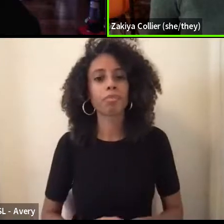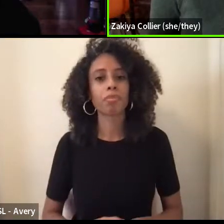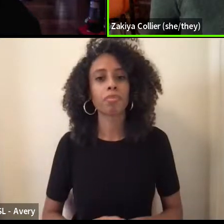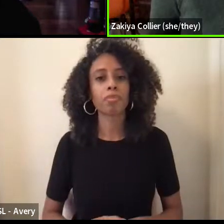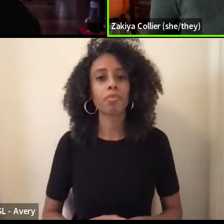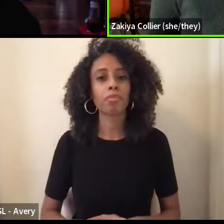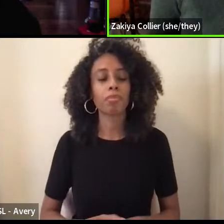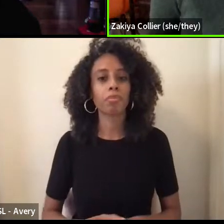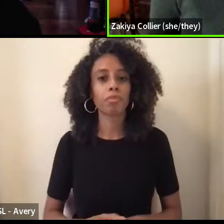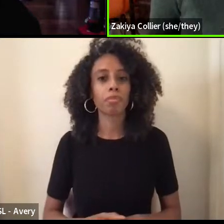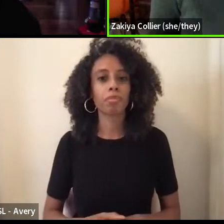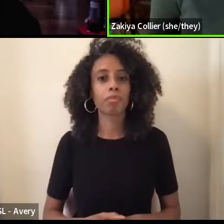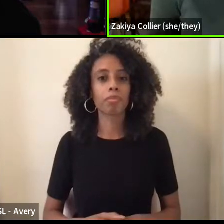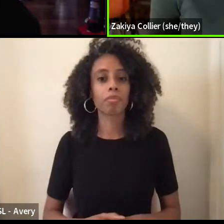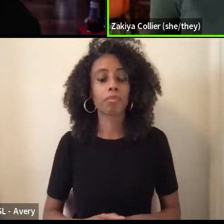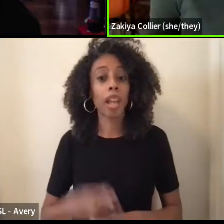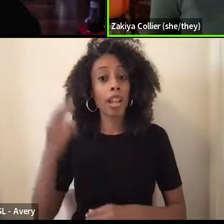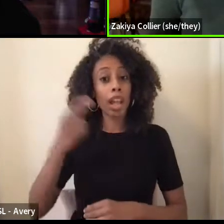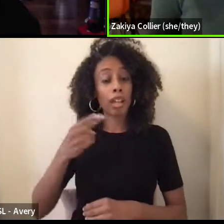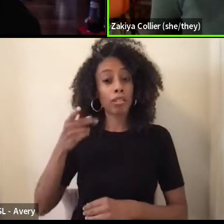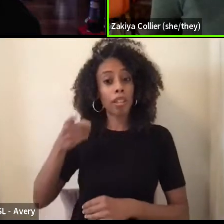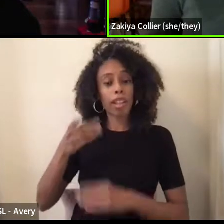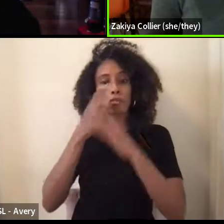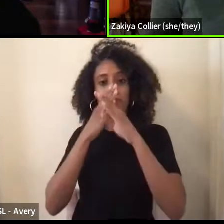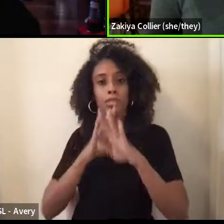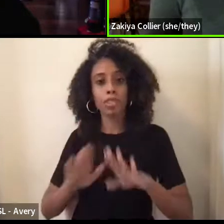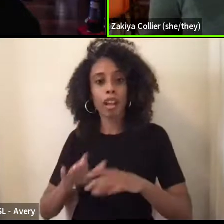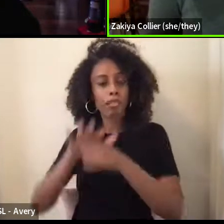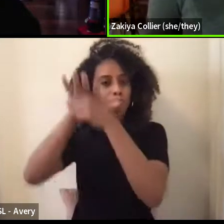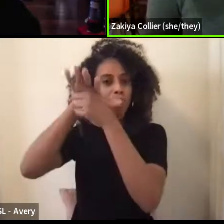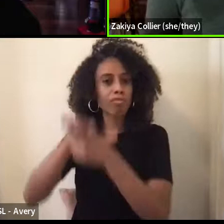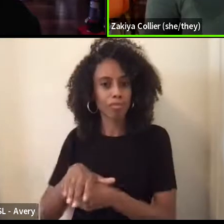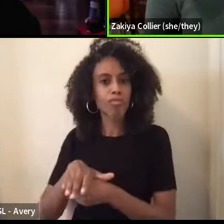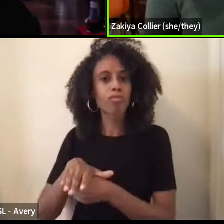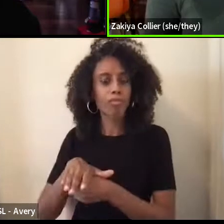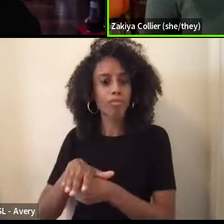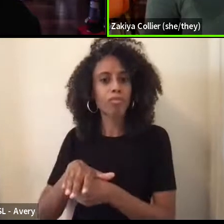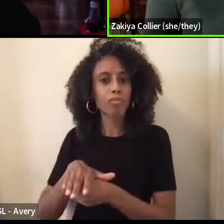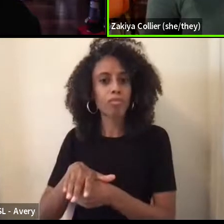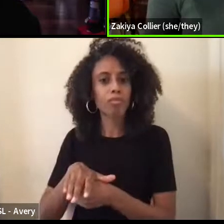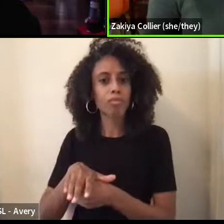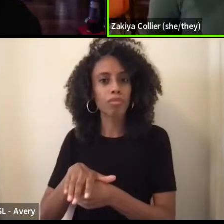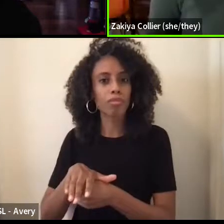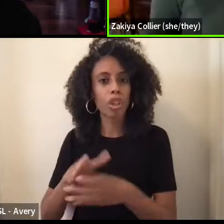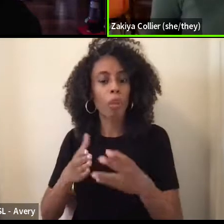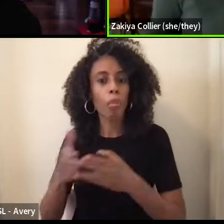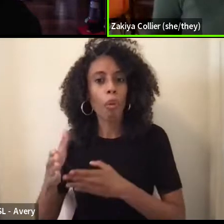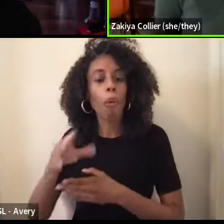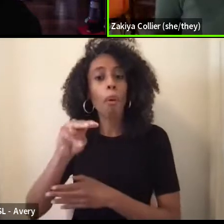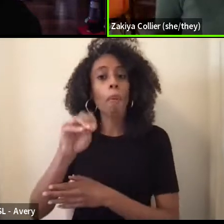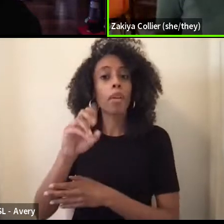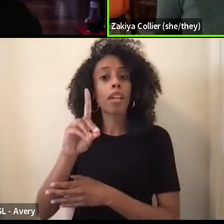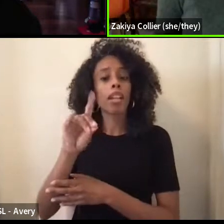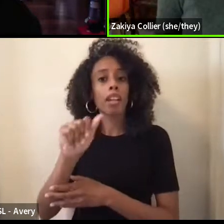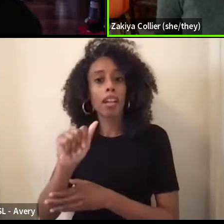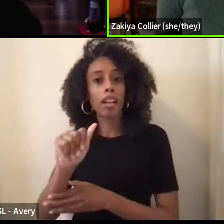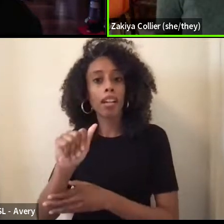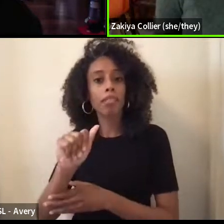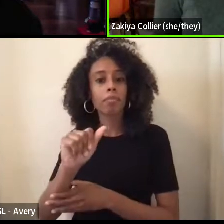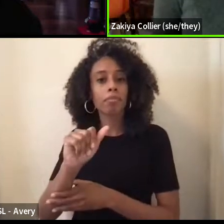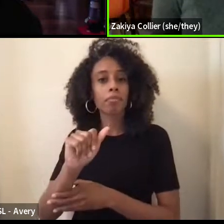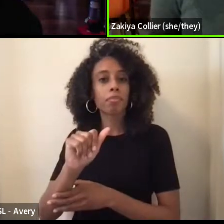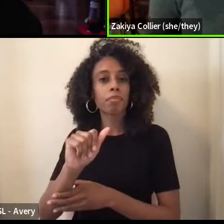was silenced and suppressed through, um, through the media and through sort of